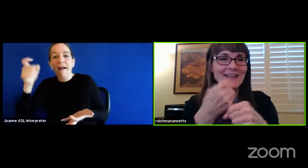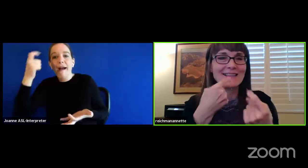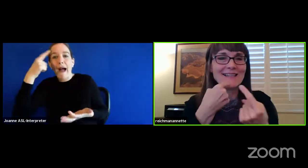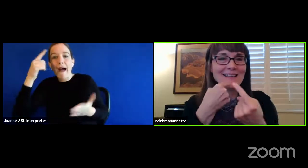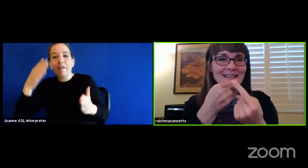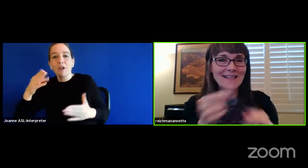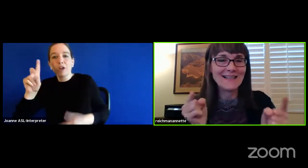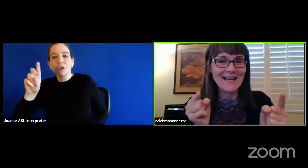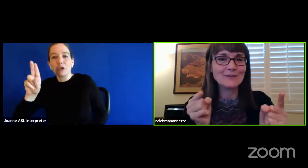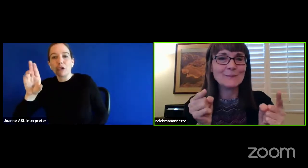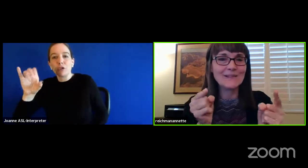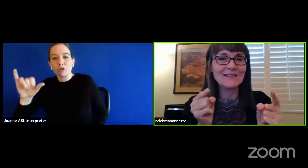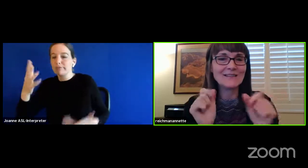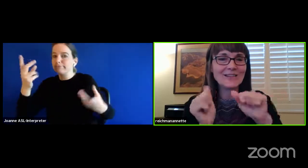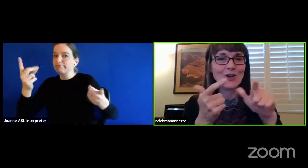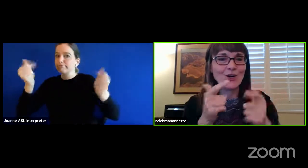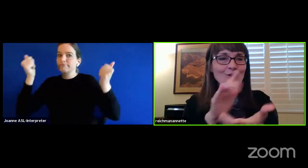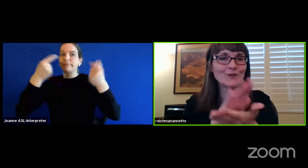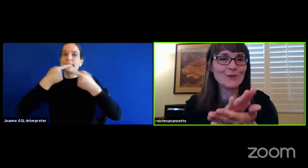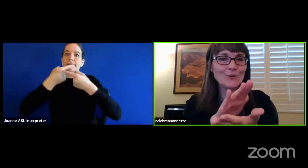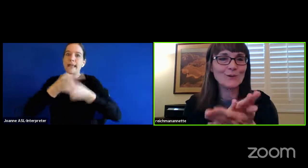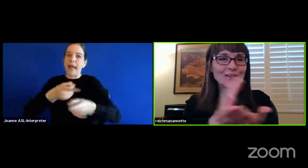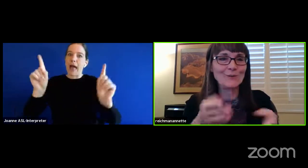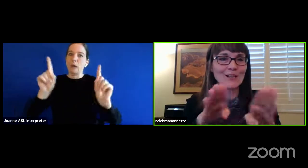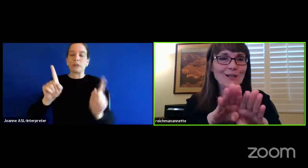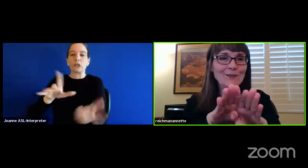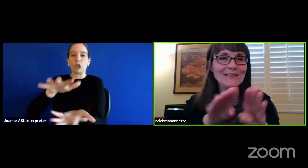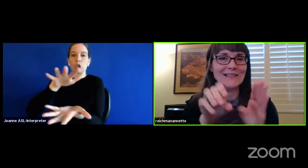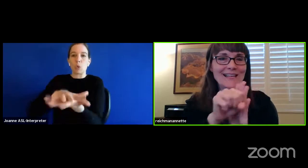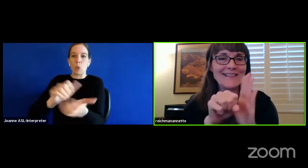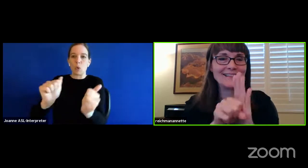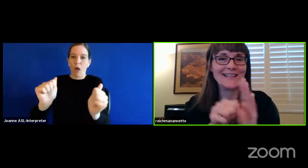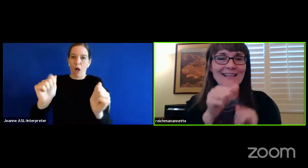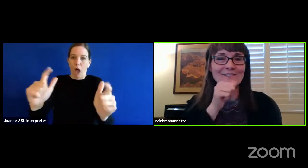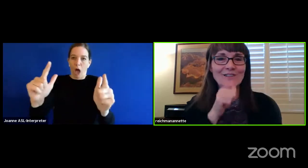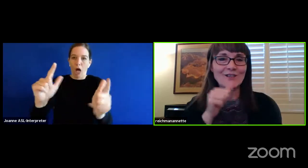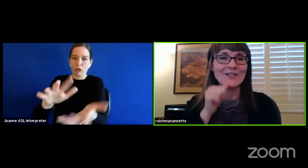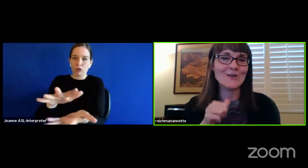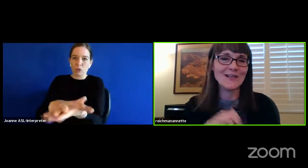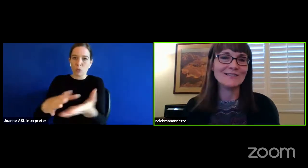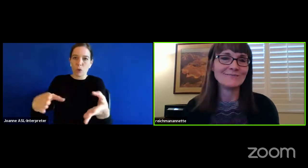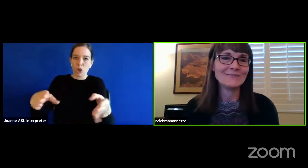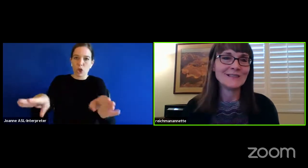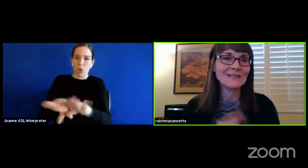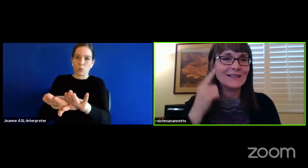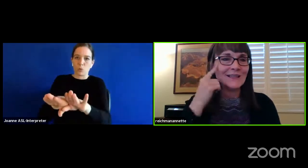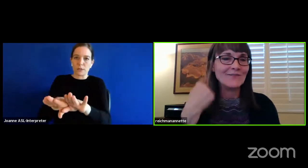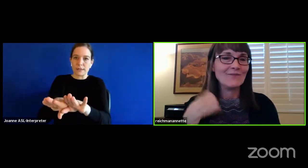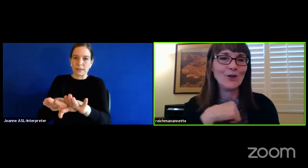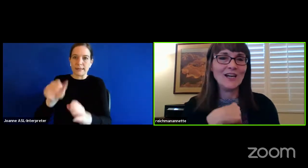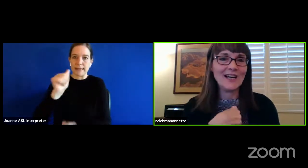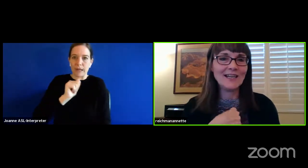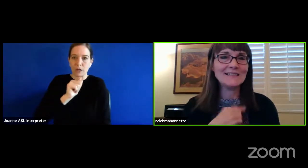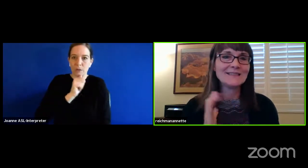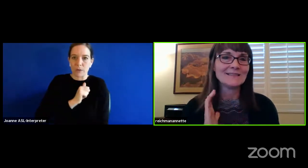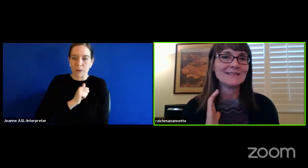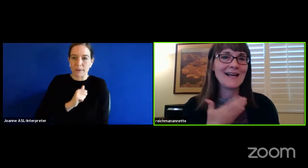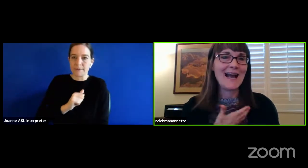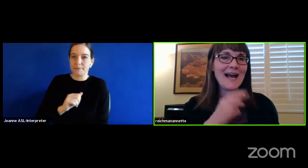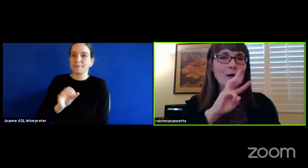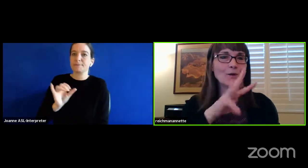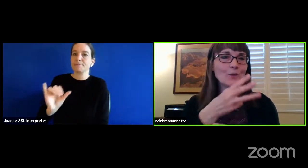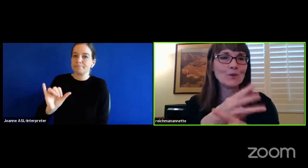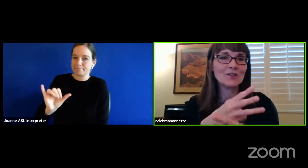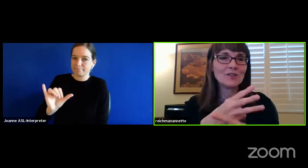made the announcement that all schools were closing in the state of Arizona. And for us,